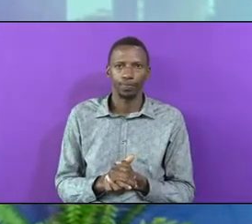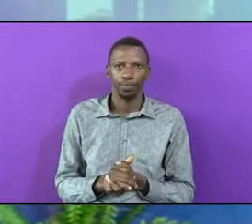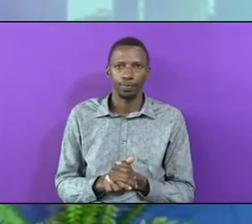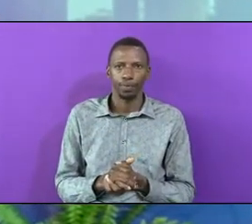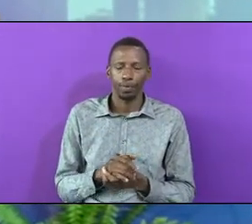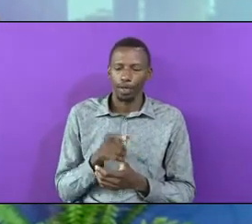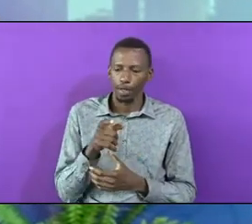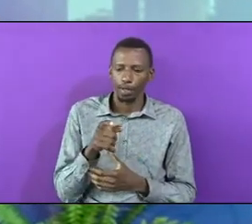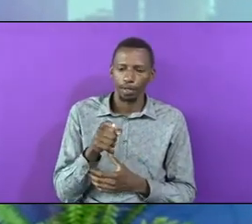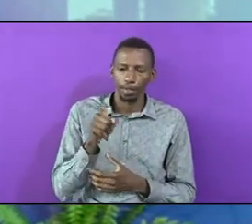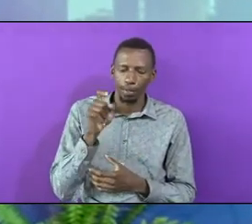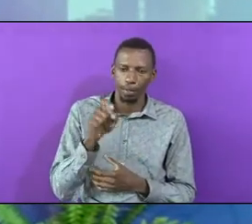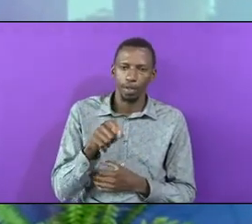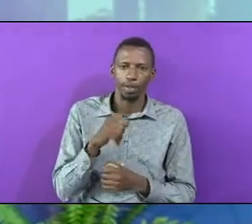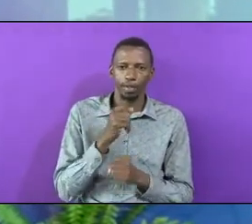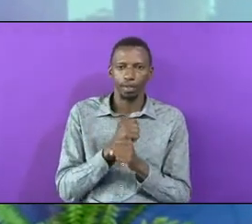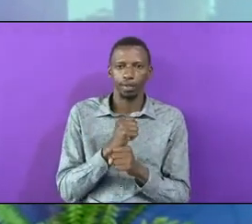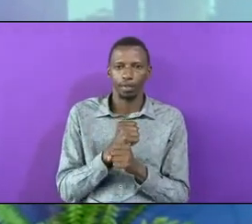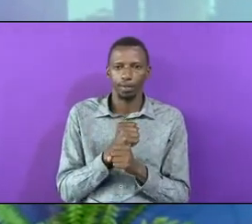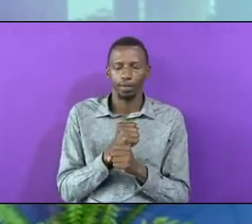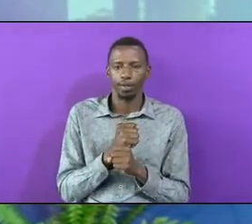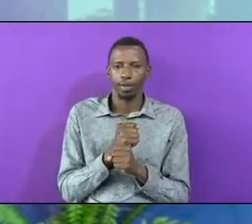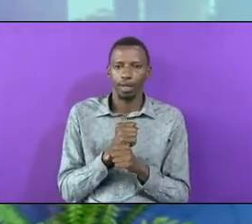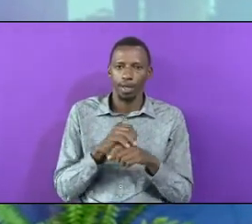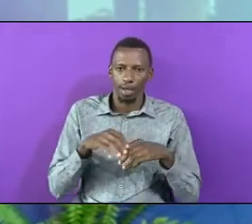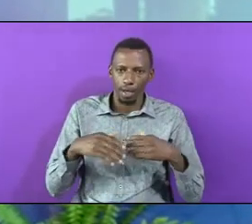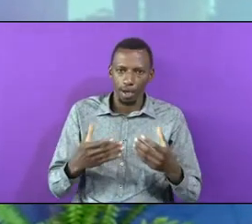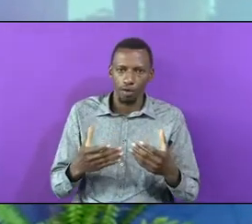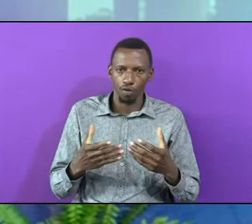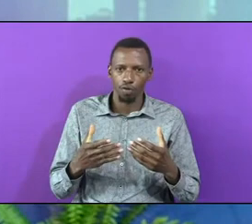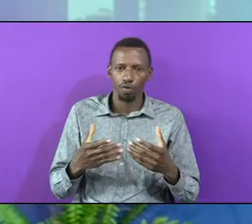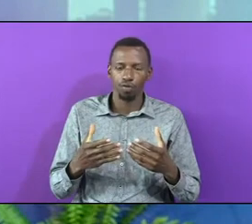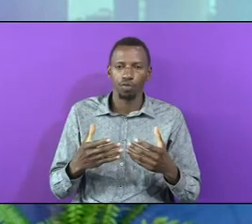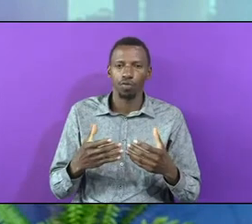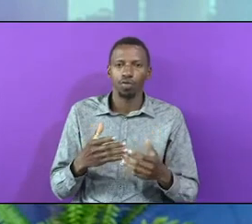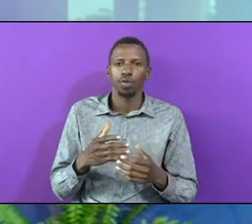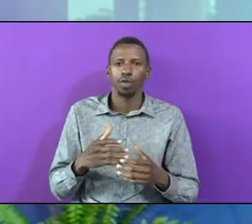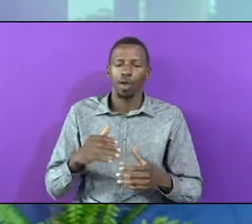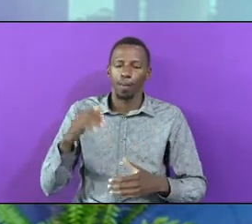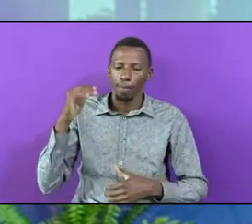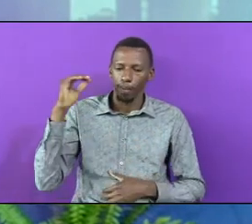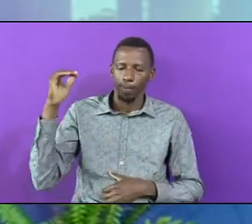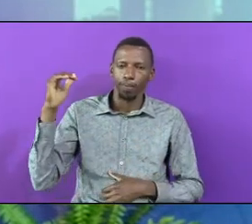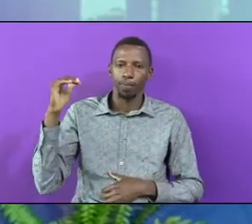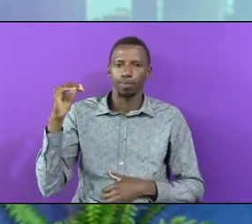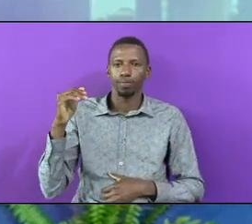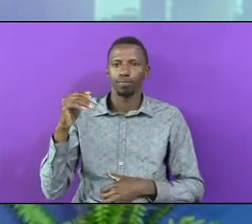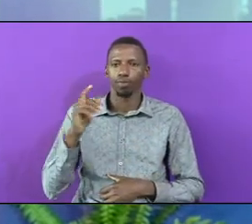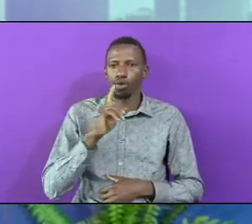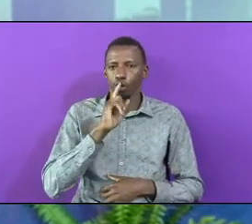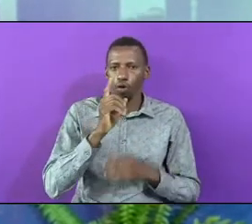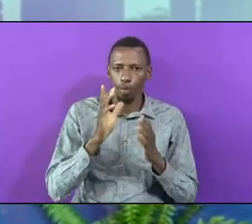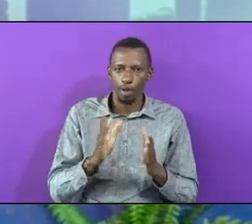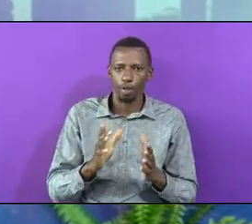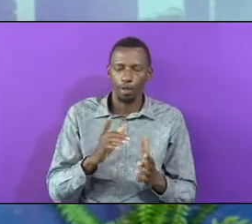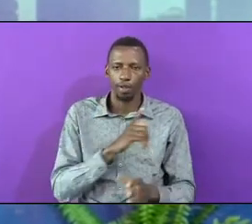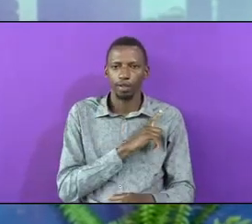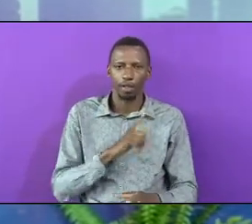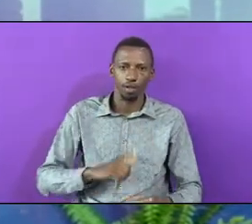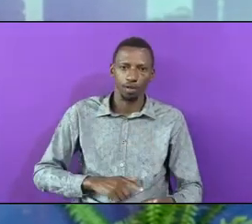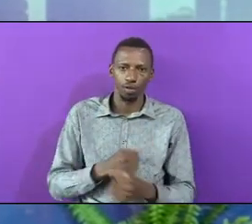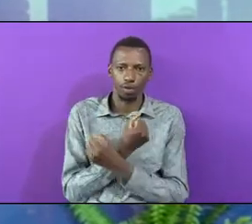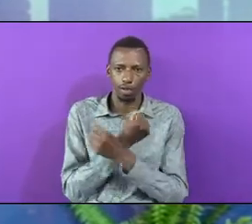Command It Was To Be Done The Way The Chief Commander Our Lord And Savior Jesus Christ Outland It